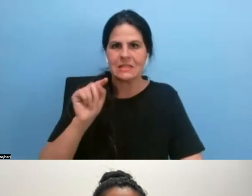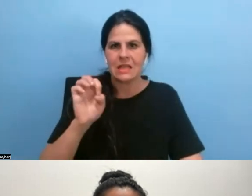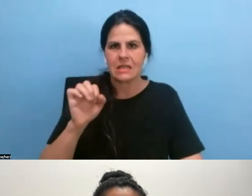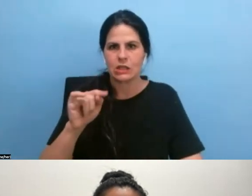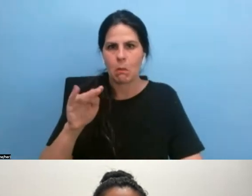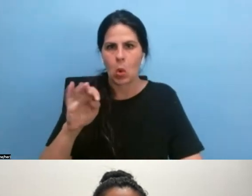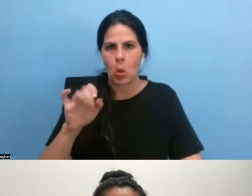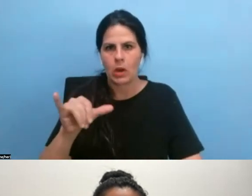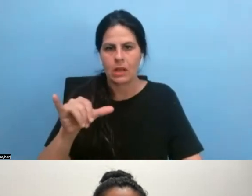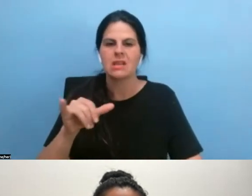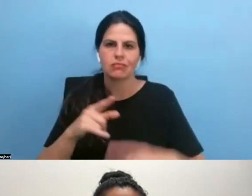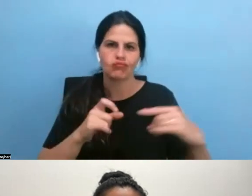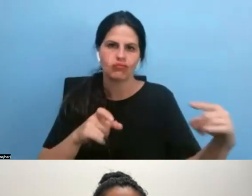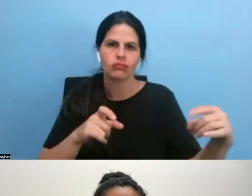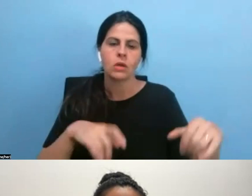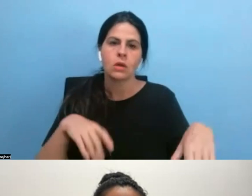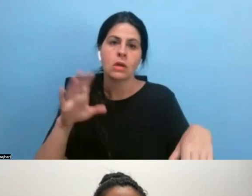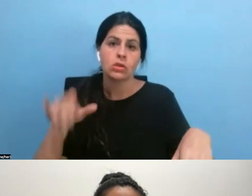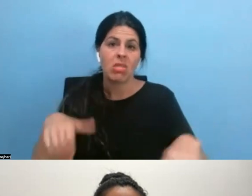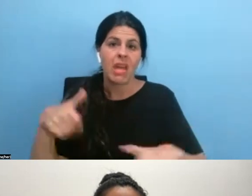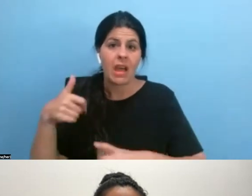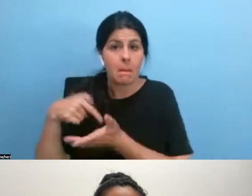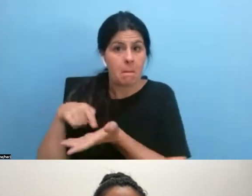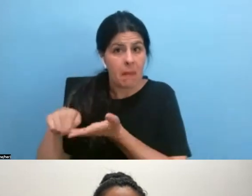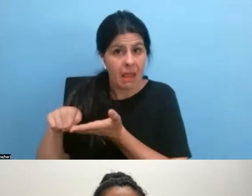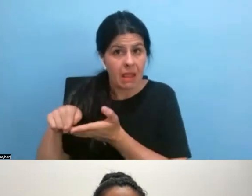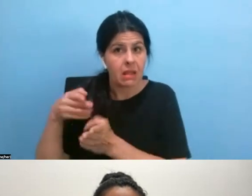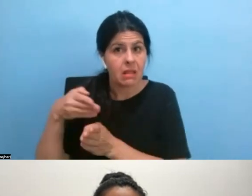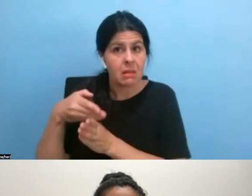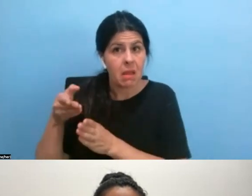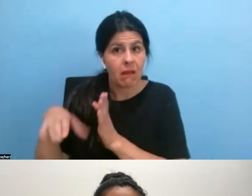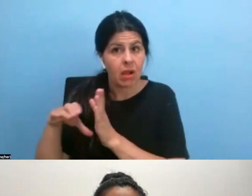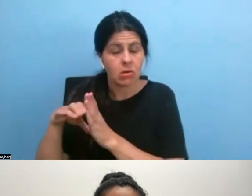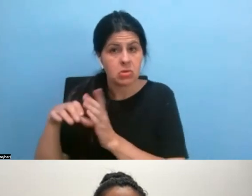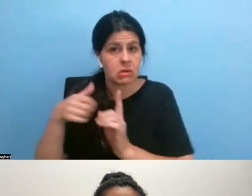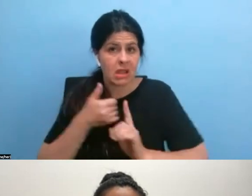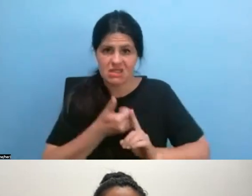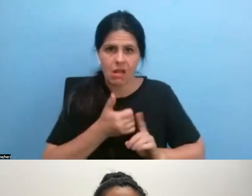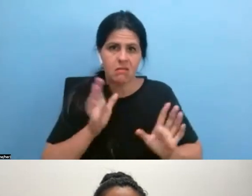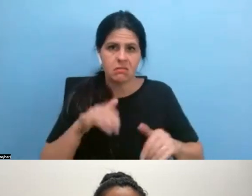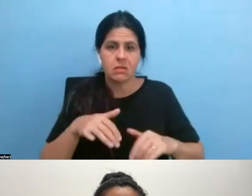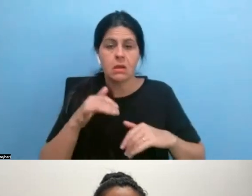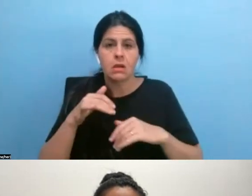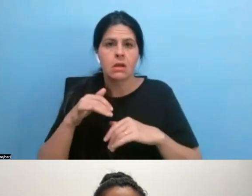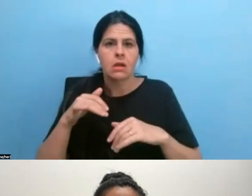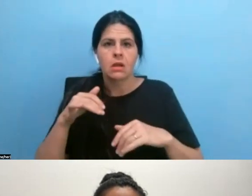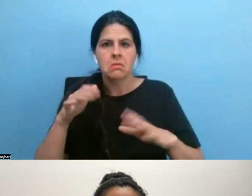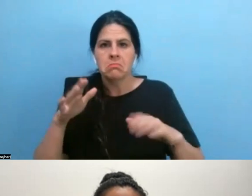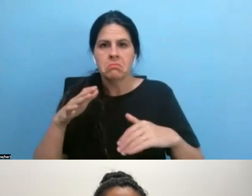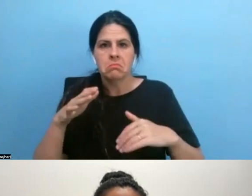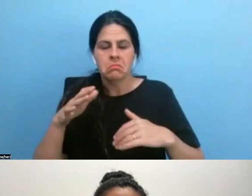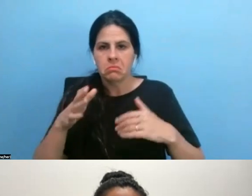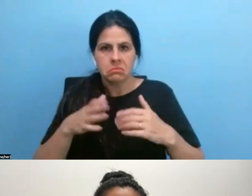that by itself is not considered by most outlets. If you're looking to sell the film as